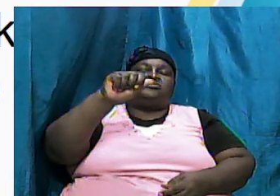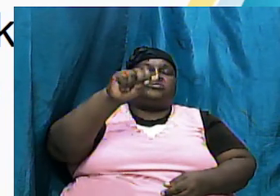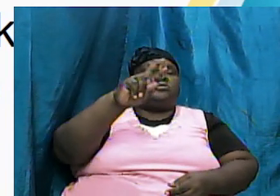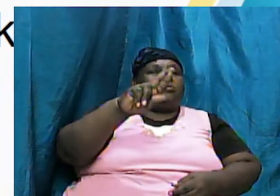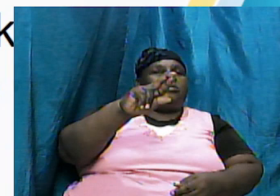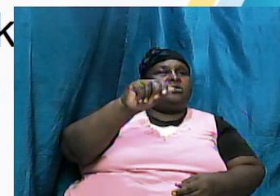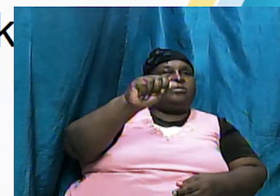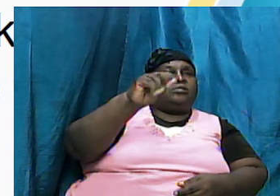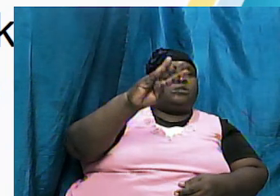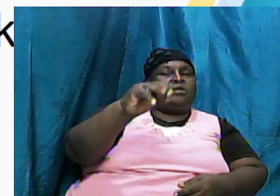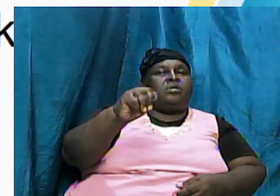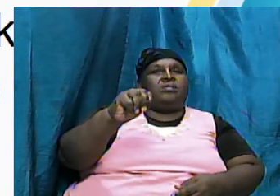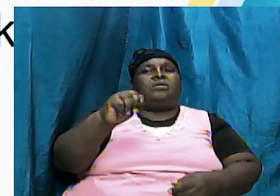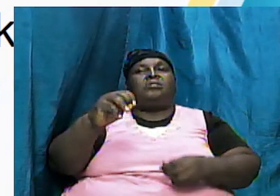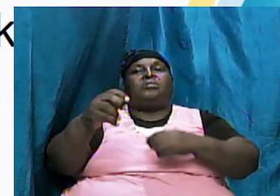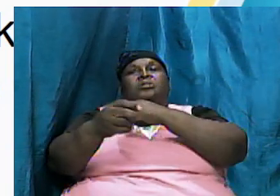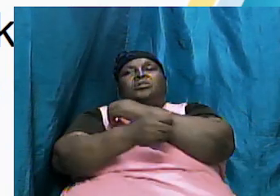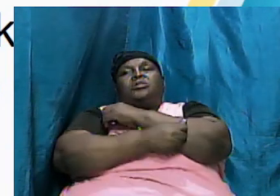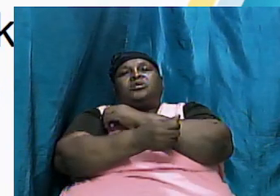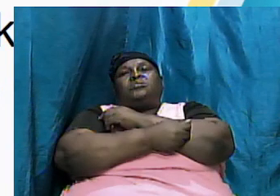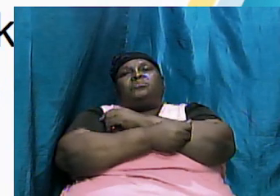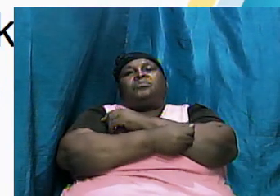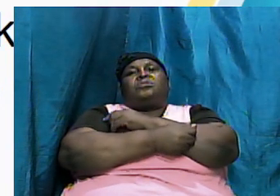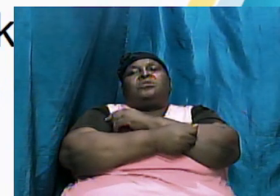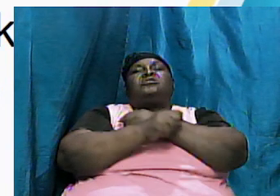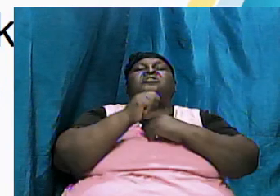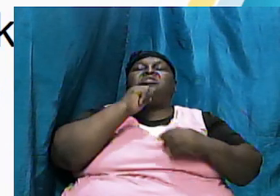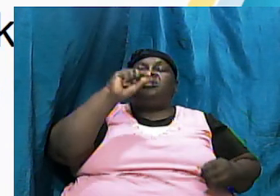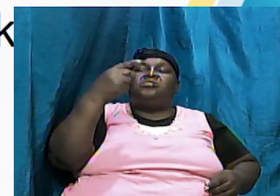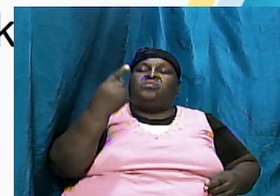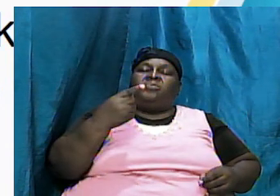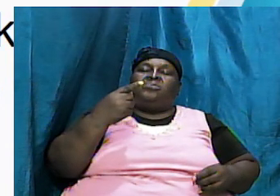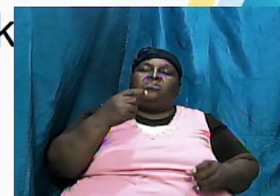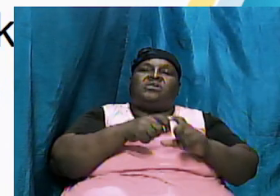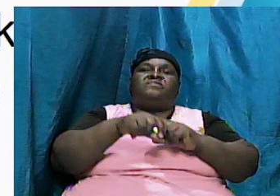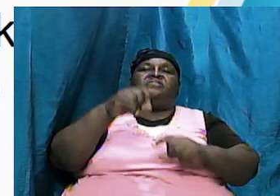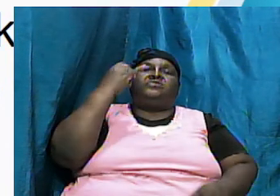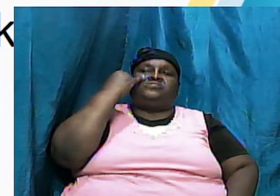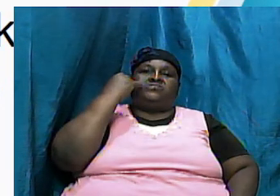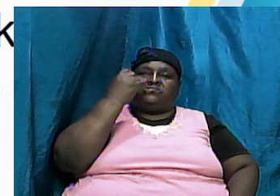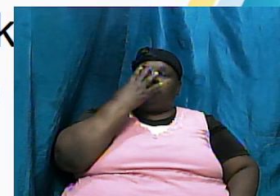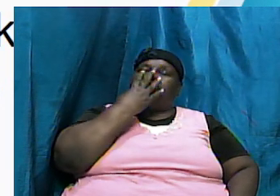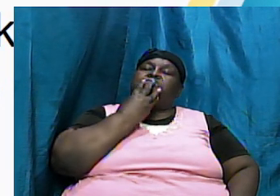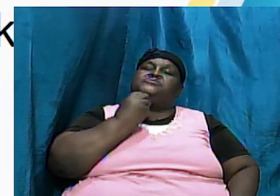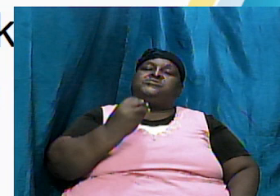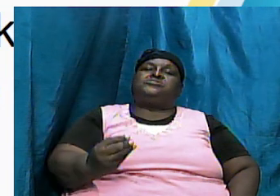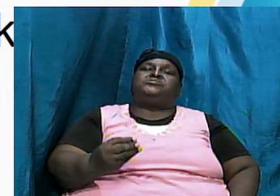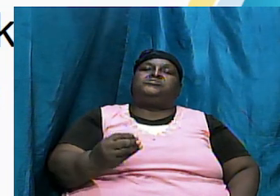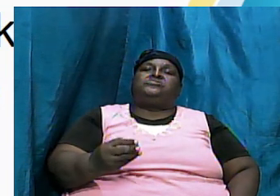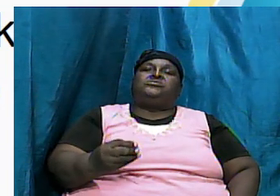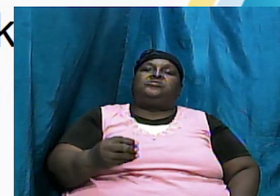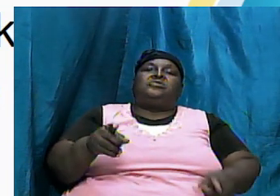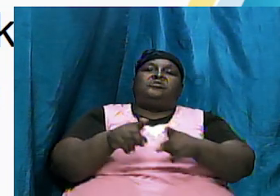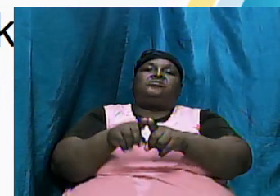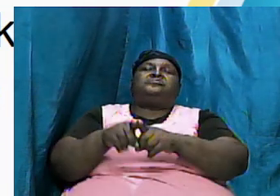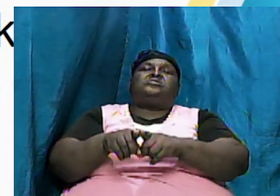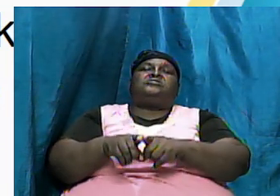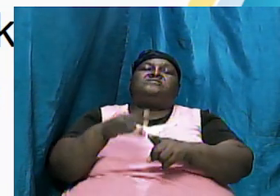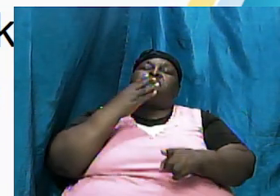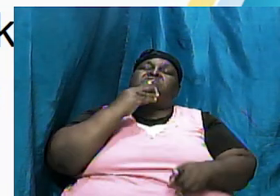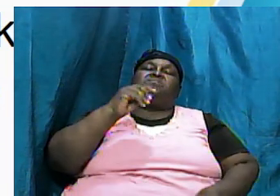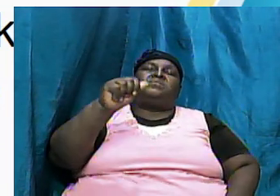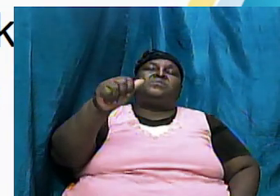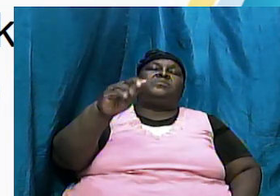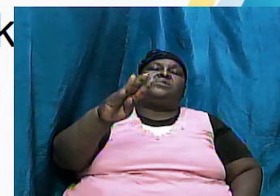Abraham wasn't only the father of the Jews but I want us to understand that he was also the father of the